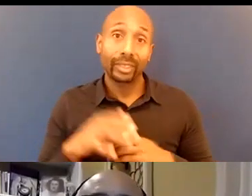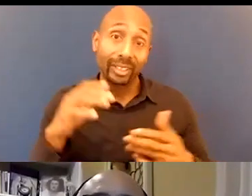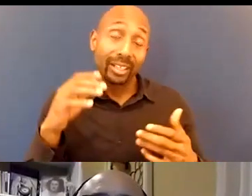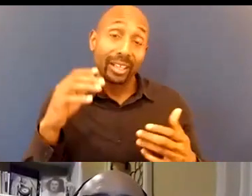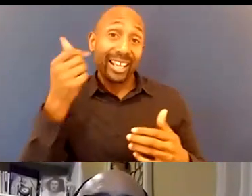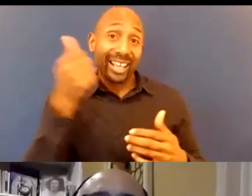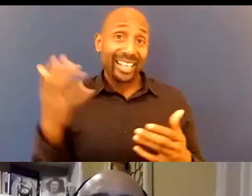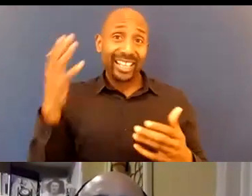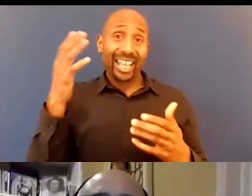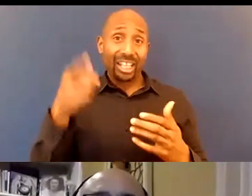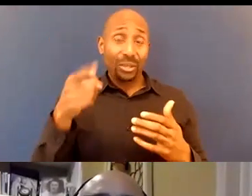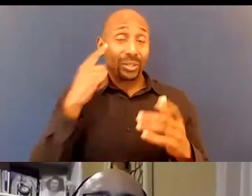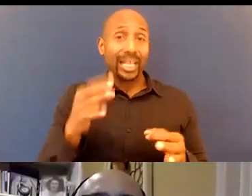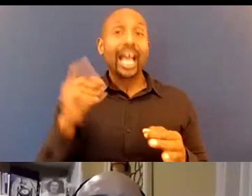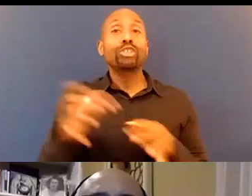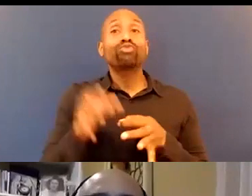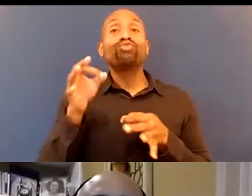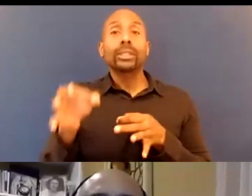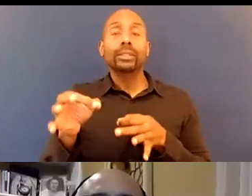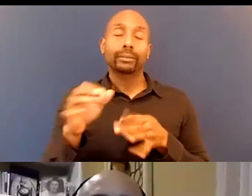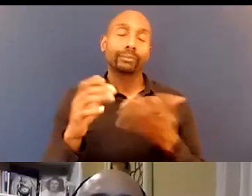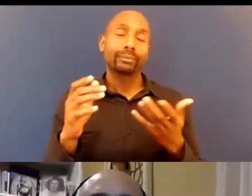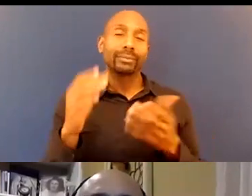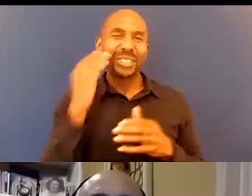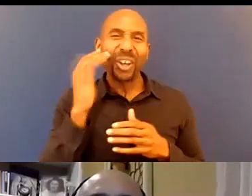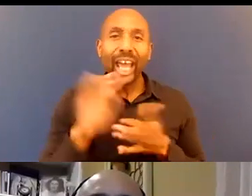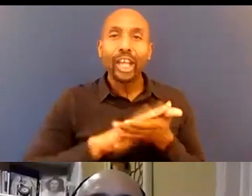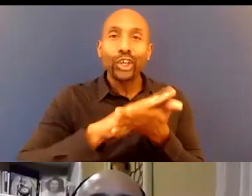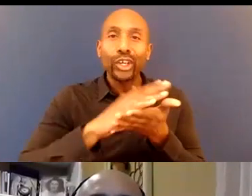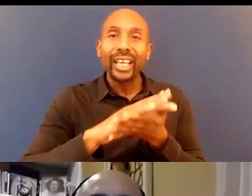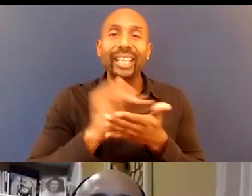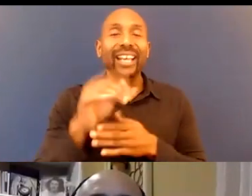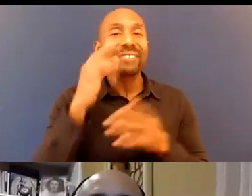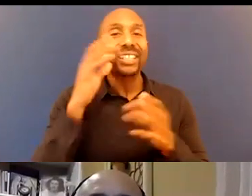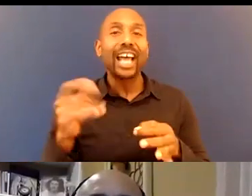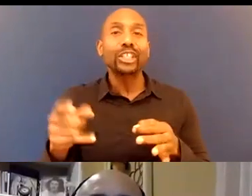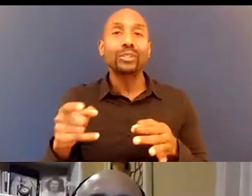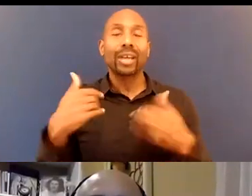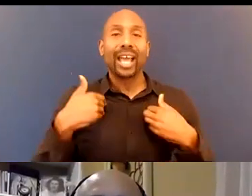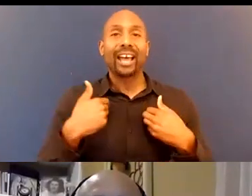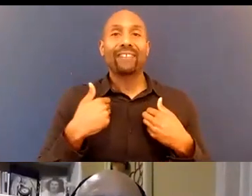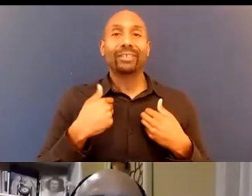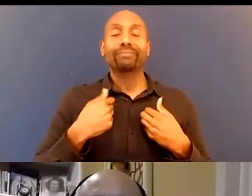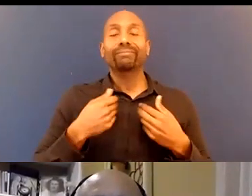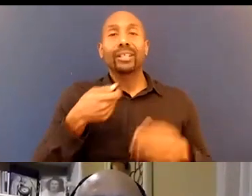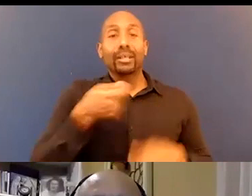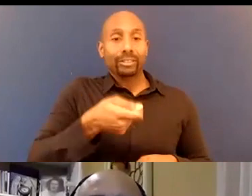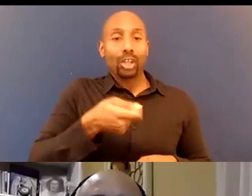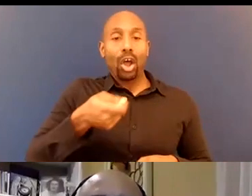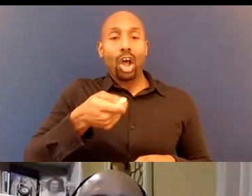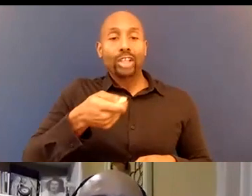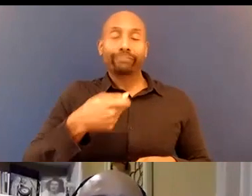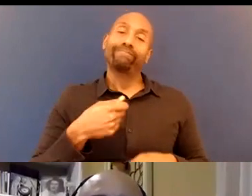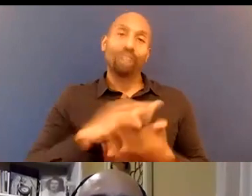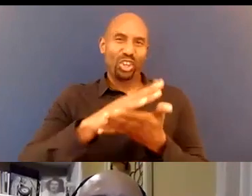you take and put on the back burner of the stove, eventually it's going to boil over, right? So every few years, this pot keeps boiling over. And my